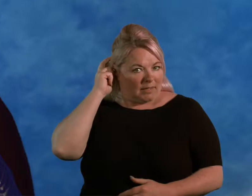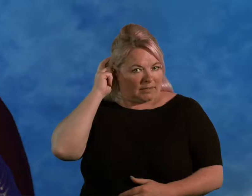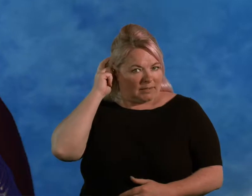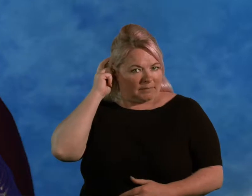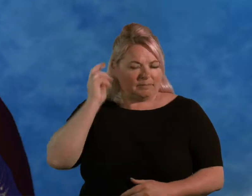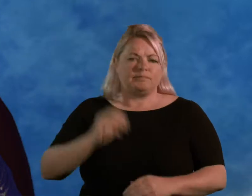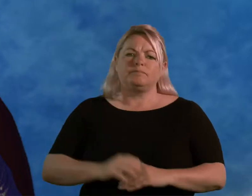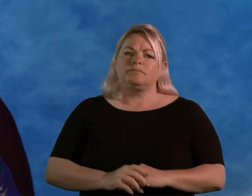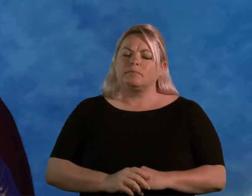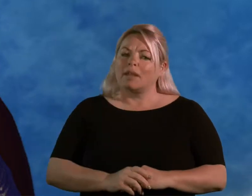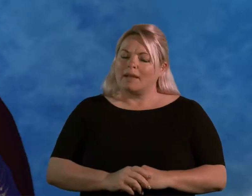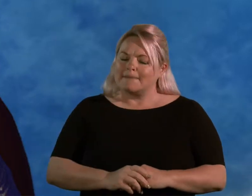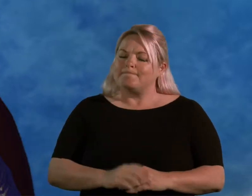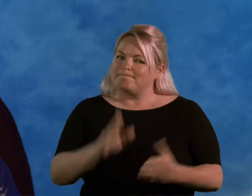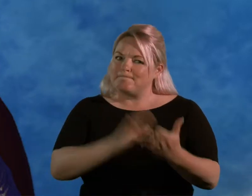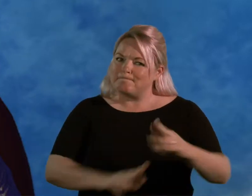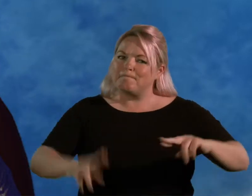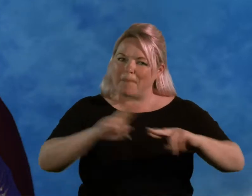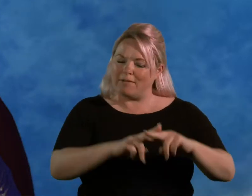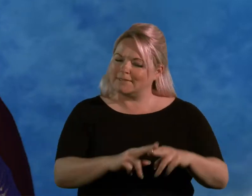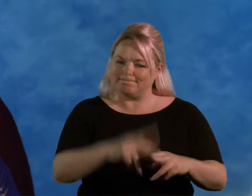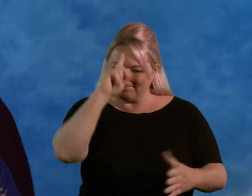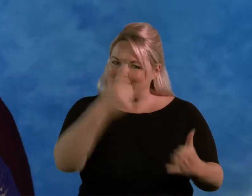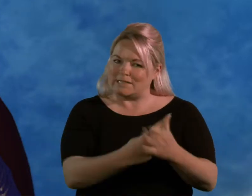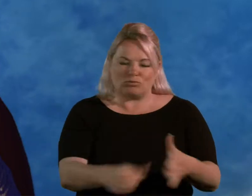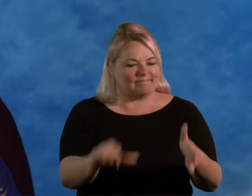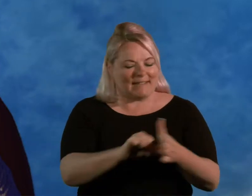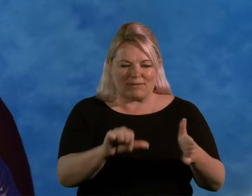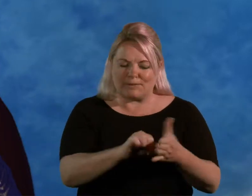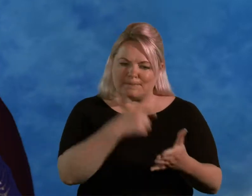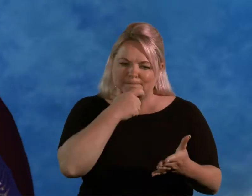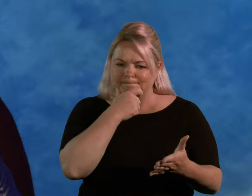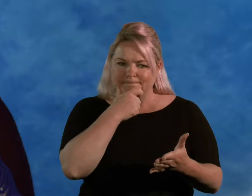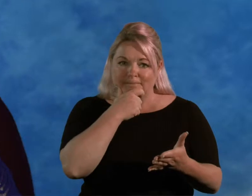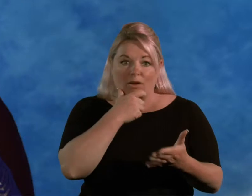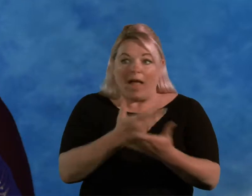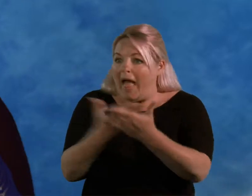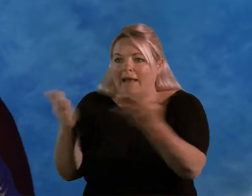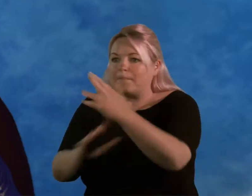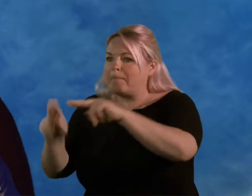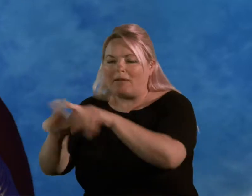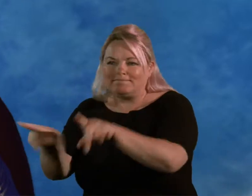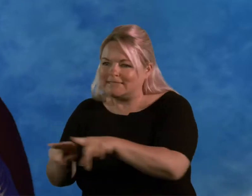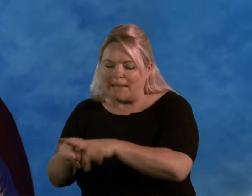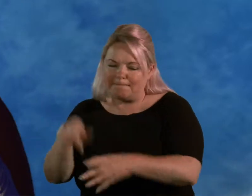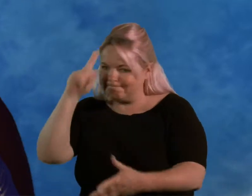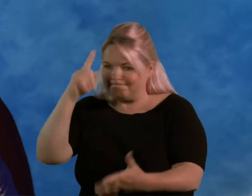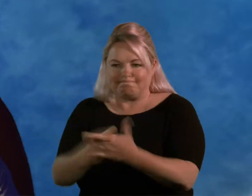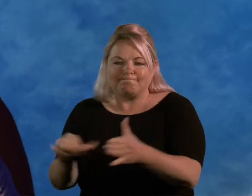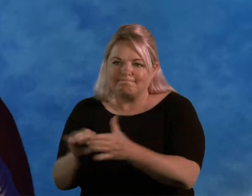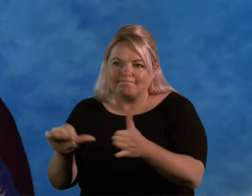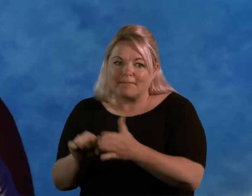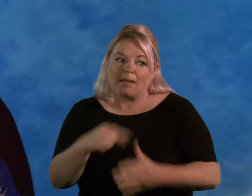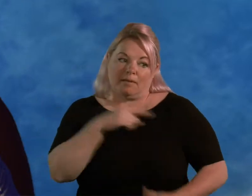And that must have been a really difficult decision for my parents to have made, for any parent. But I think it was the right